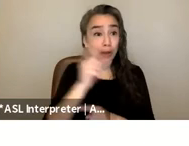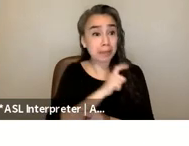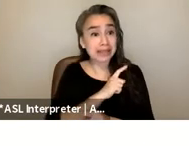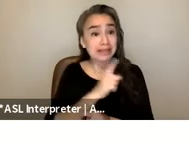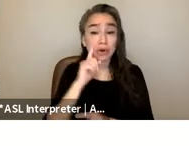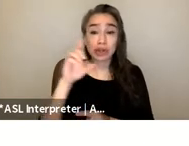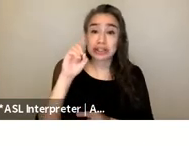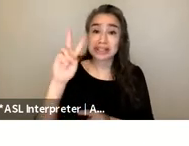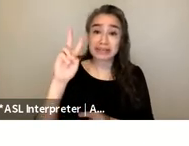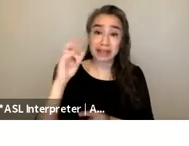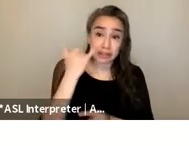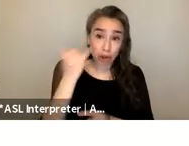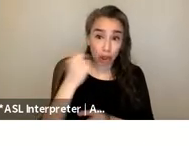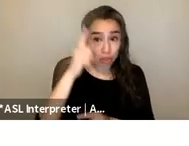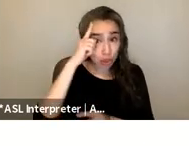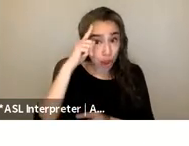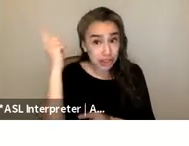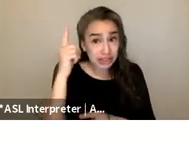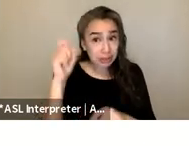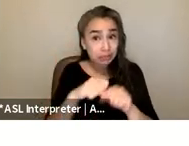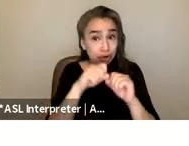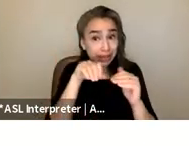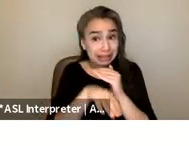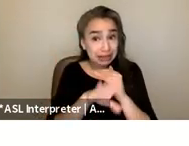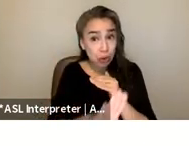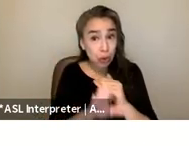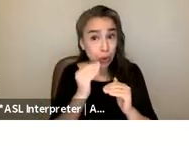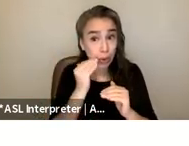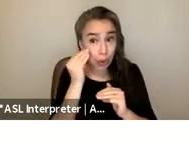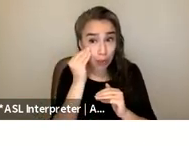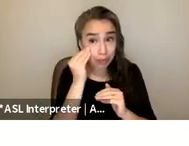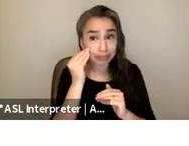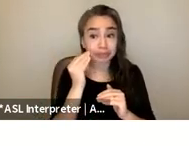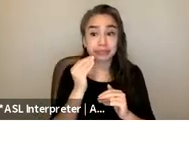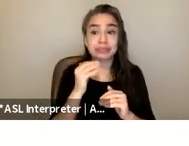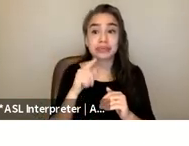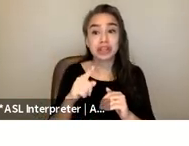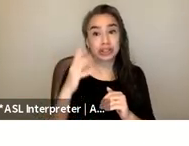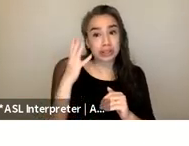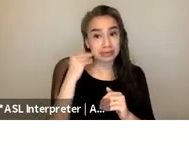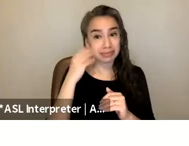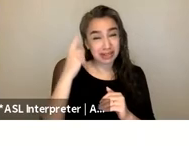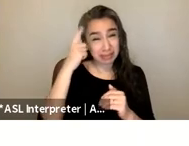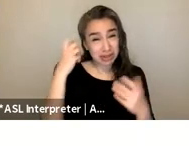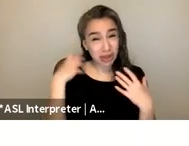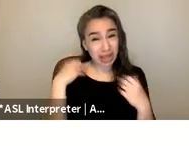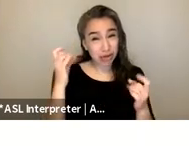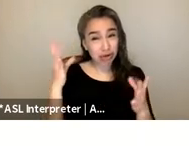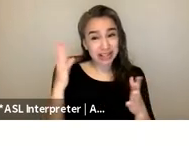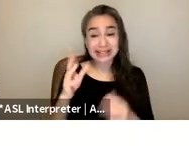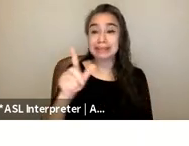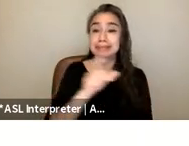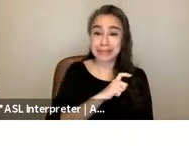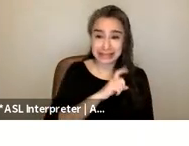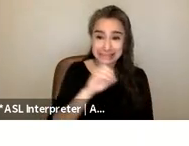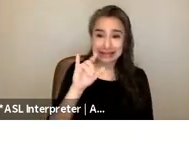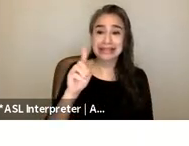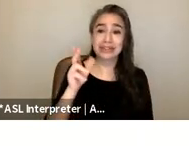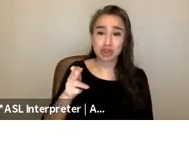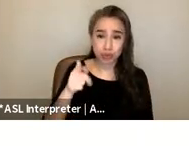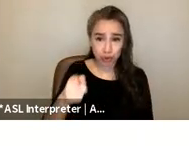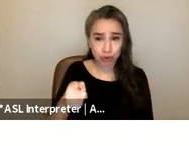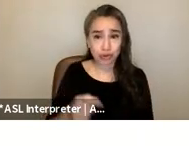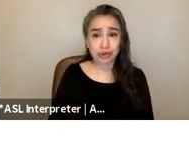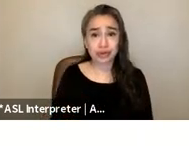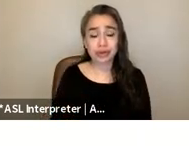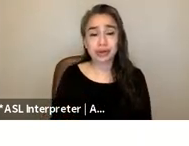um because she thought someone was breaking into her home um and was experiencing a mental health crisis and was shot by the police and so if